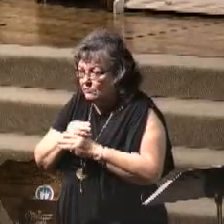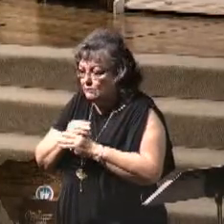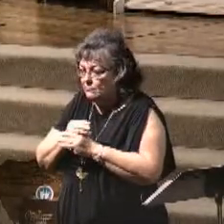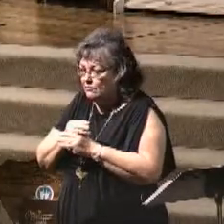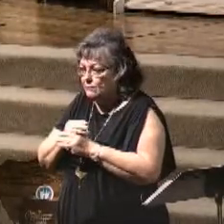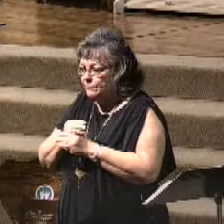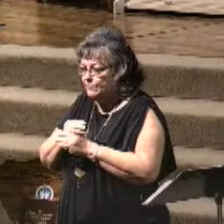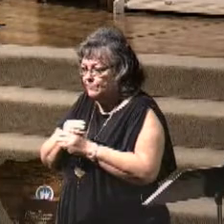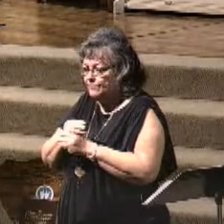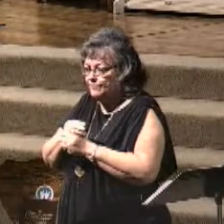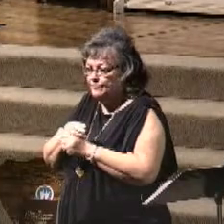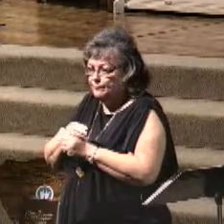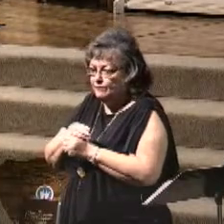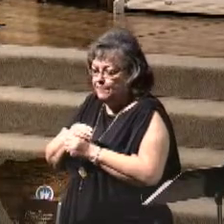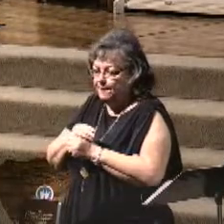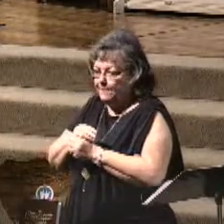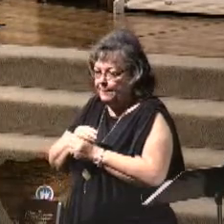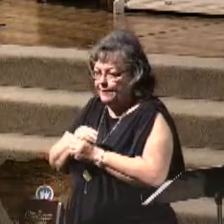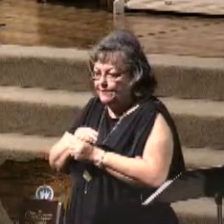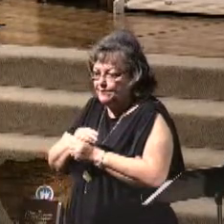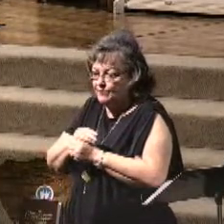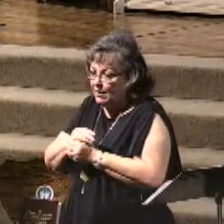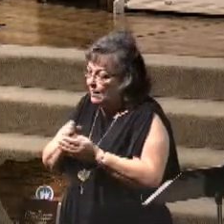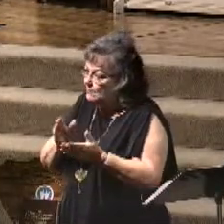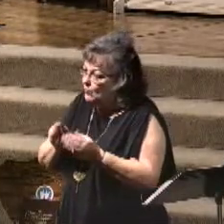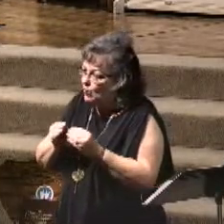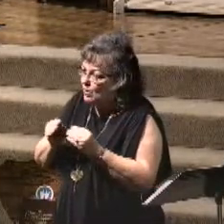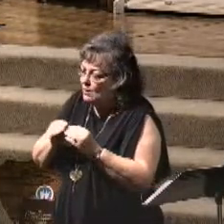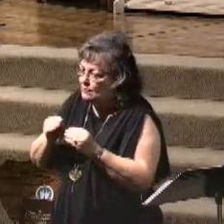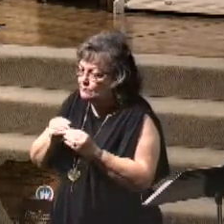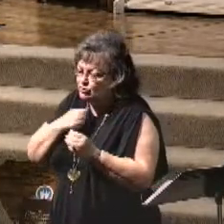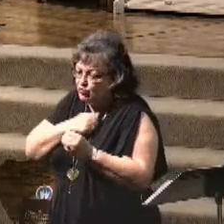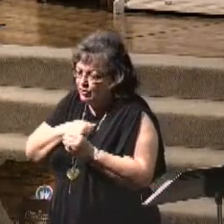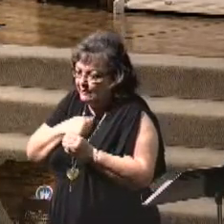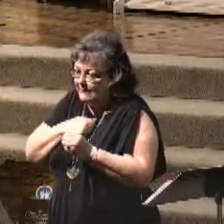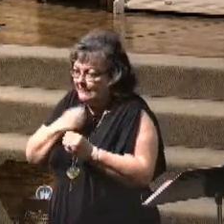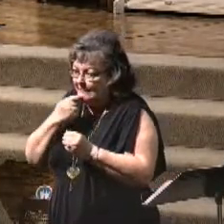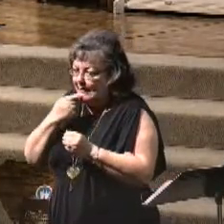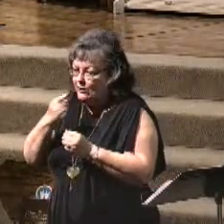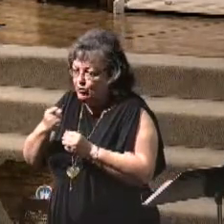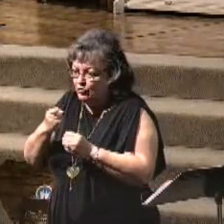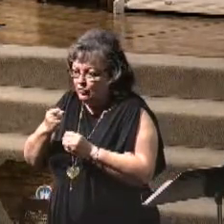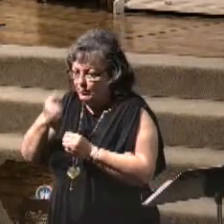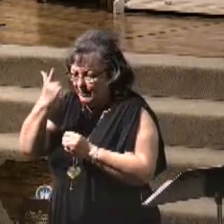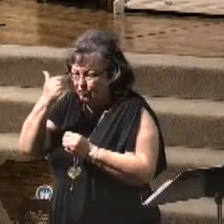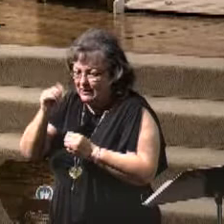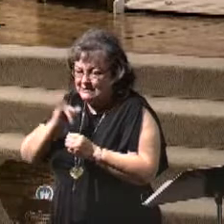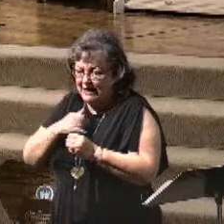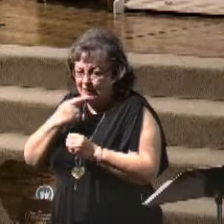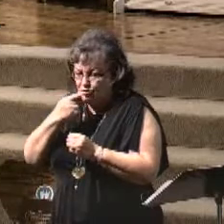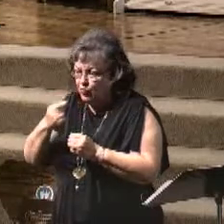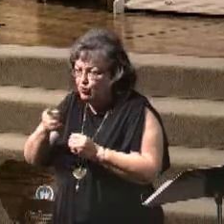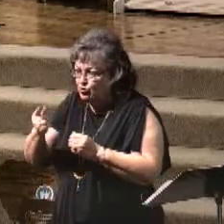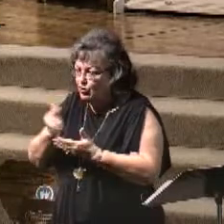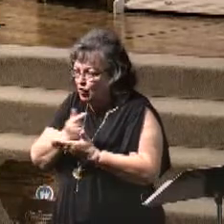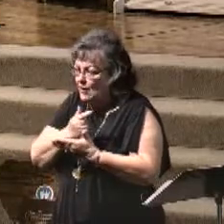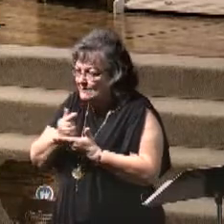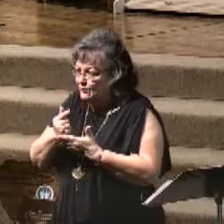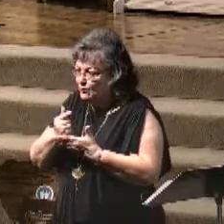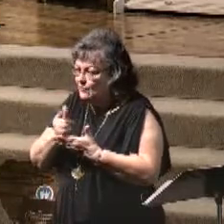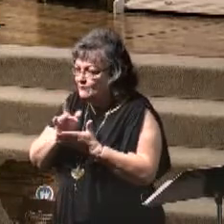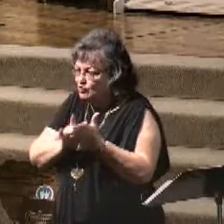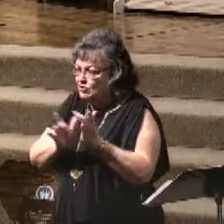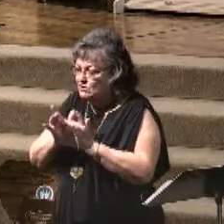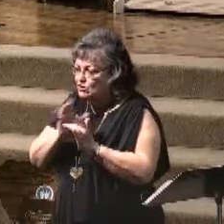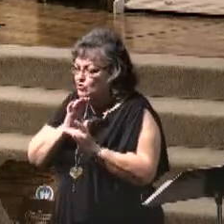And furthermore, I'm sorry to tell you that because I've told you the gospel of Jesus Christ,